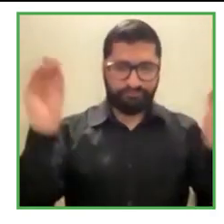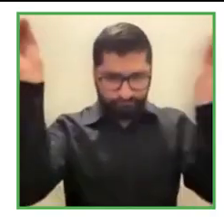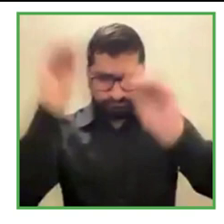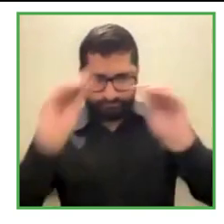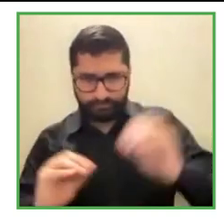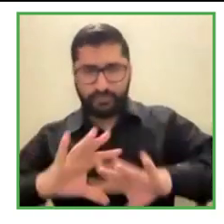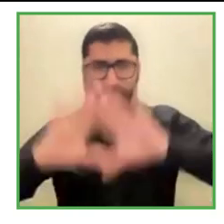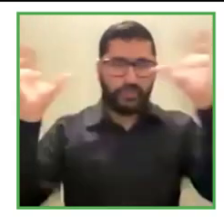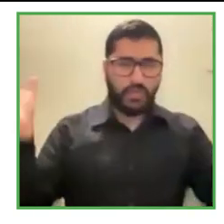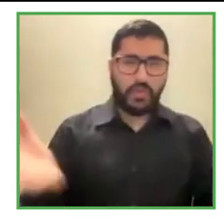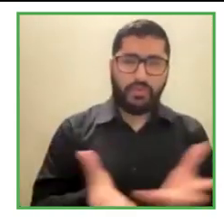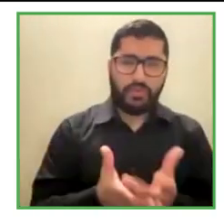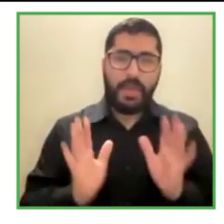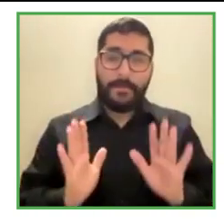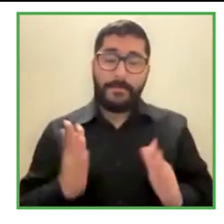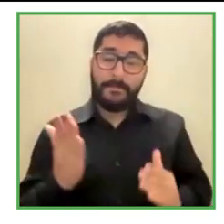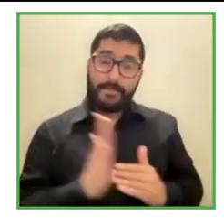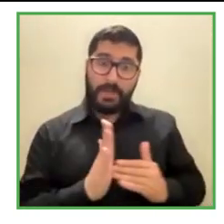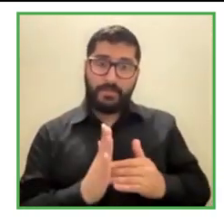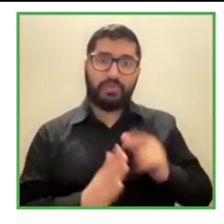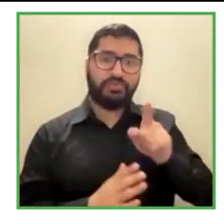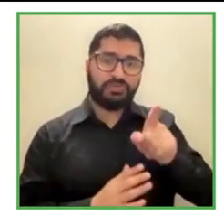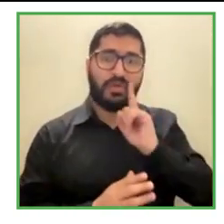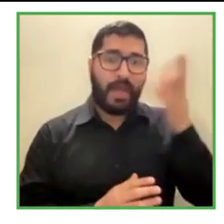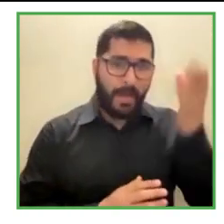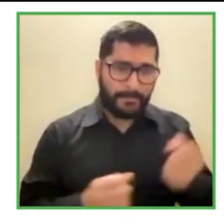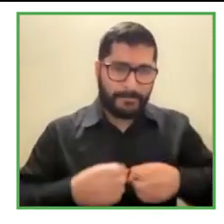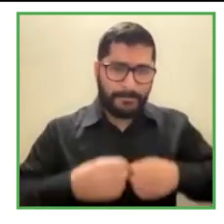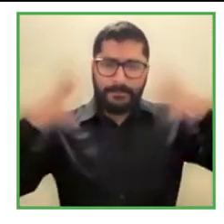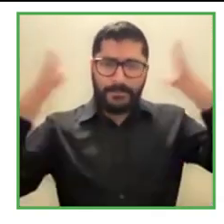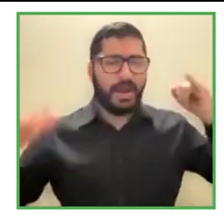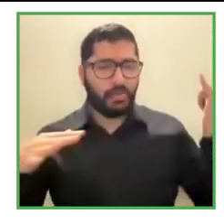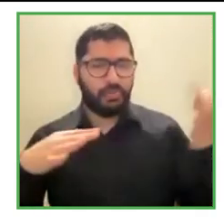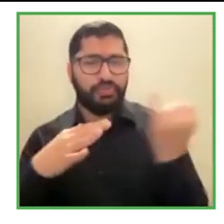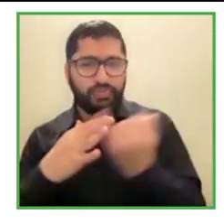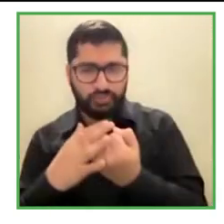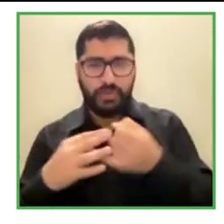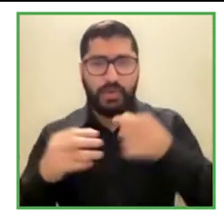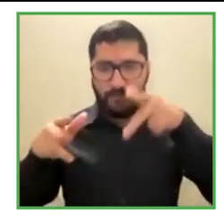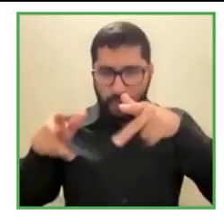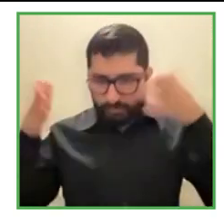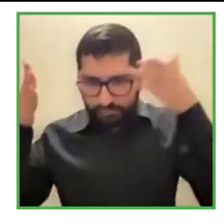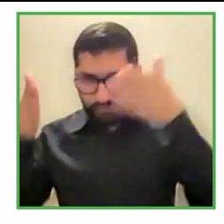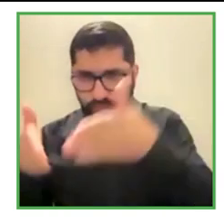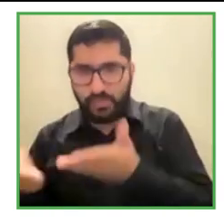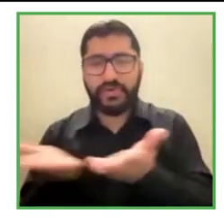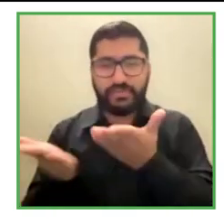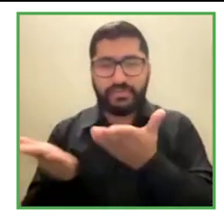of a lot of services happening and as well as internally as an organization.